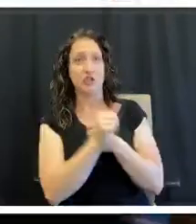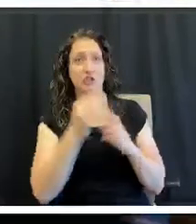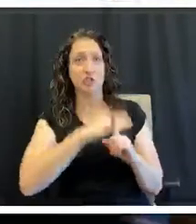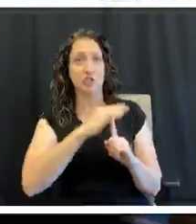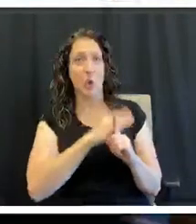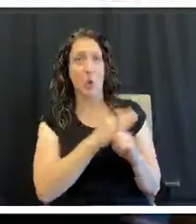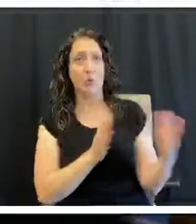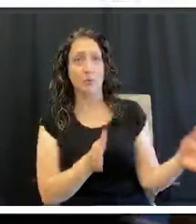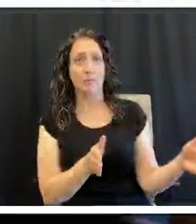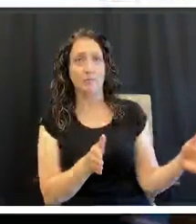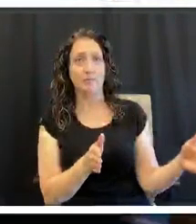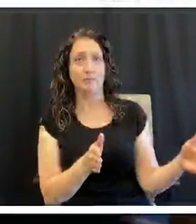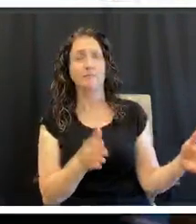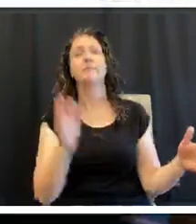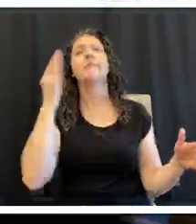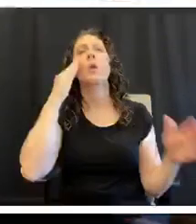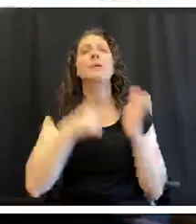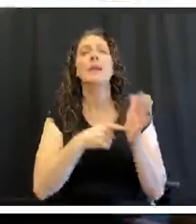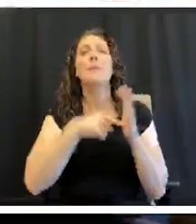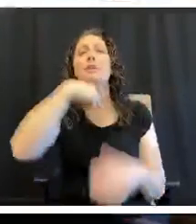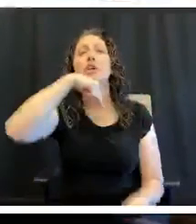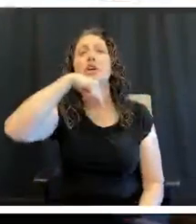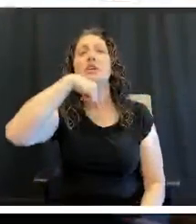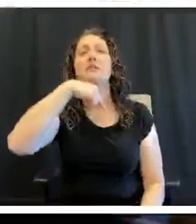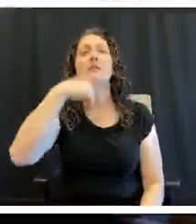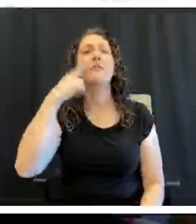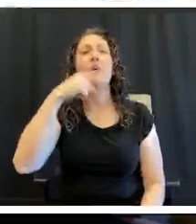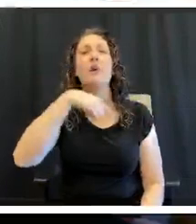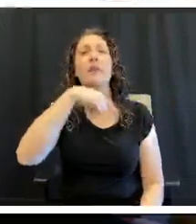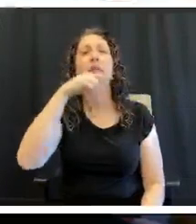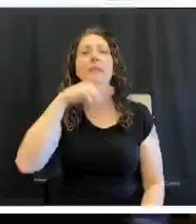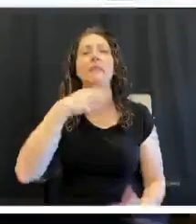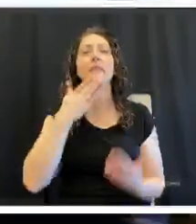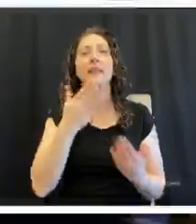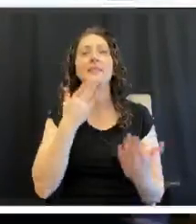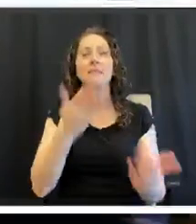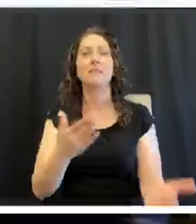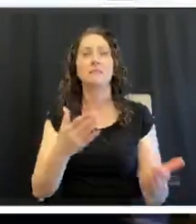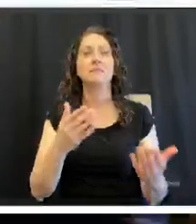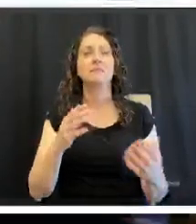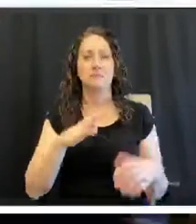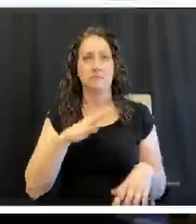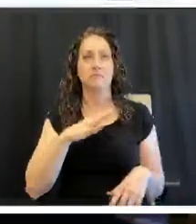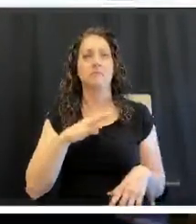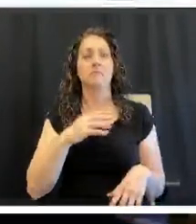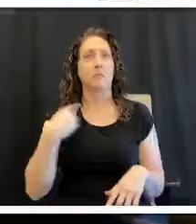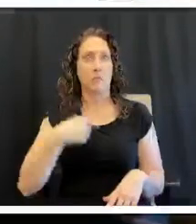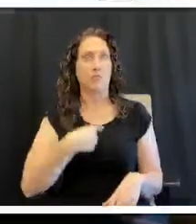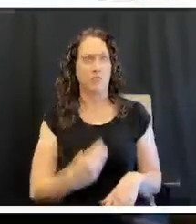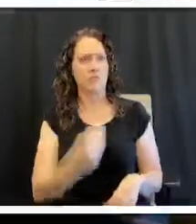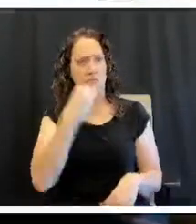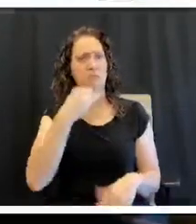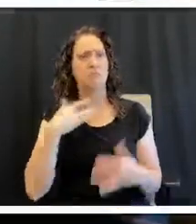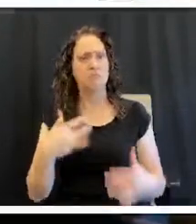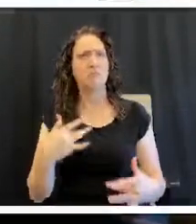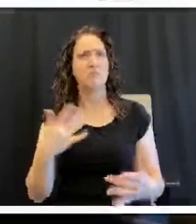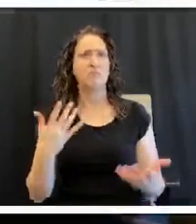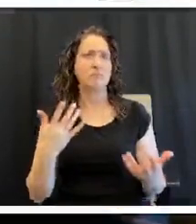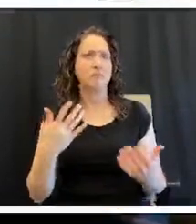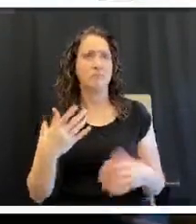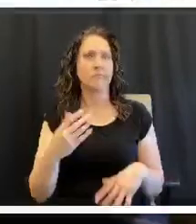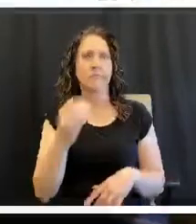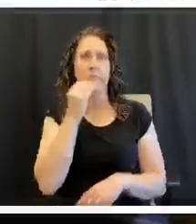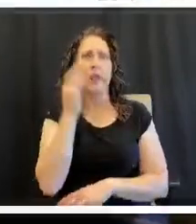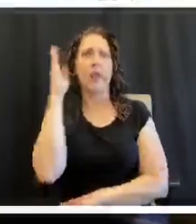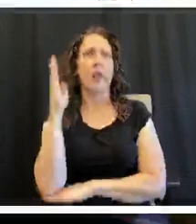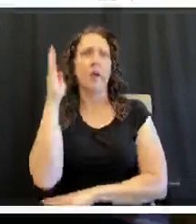try and say something. You know how we do turkey at Thanksgiving? Yes. Now, we eat turkey for a late lunch, and then